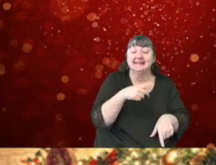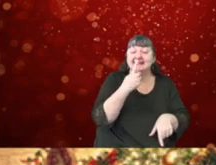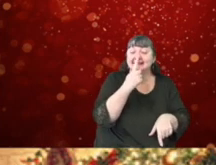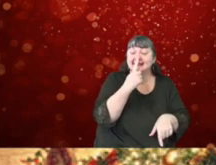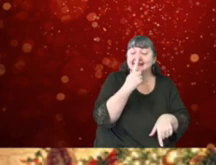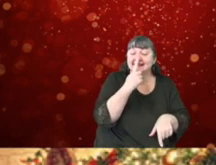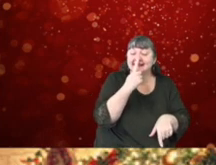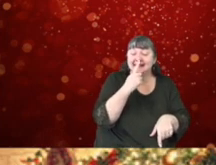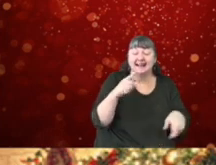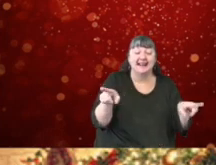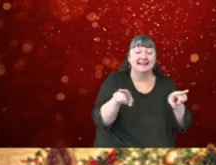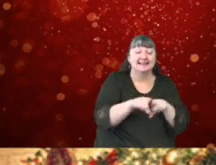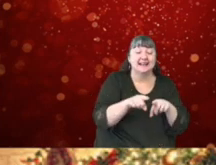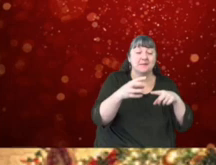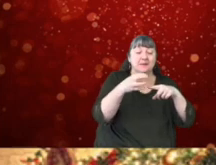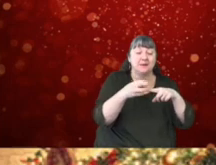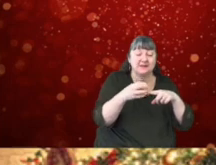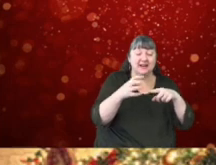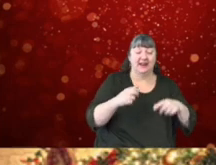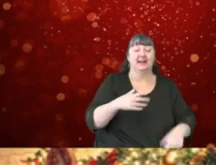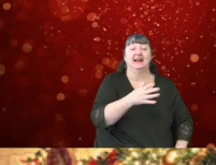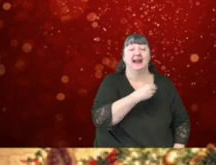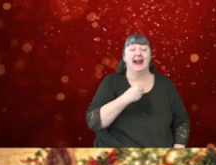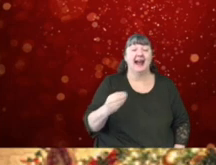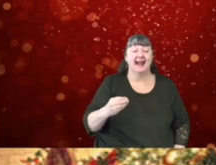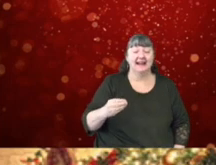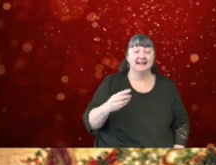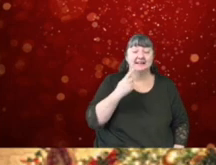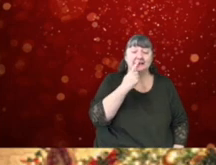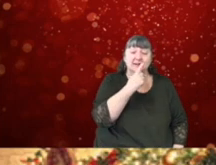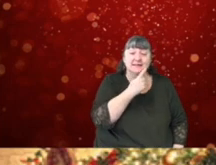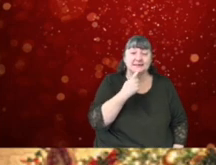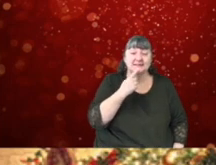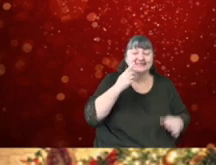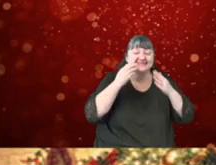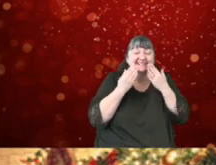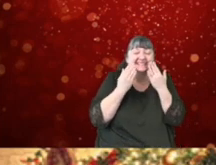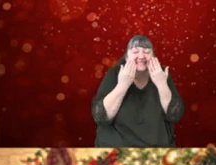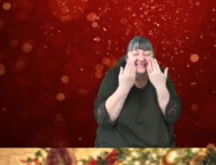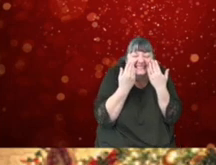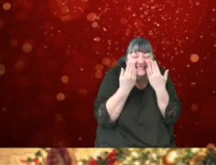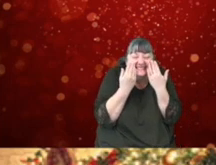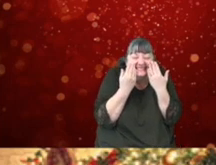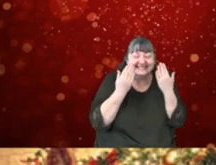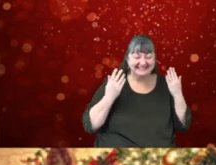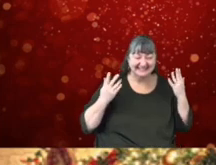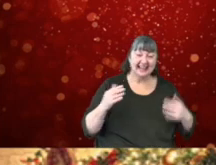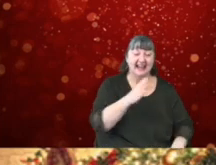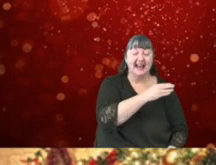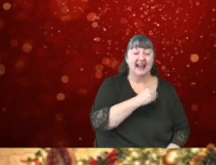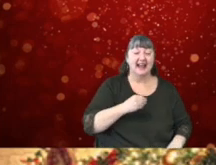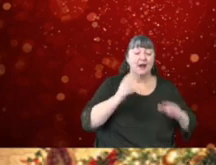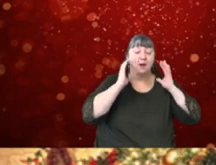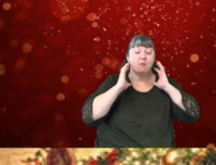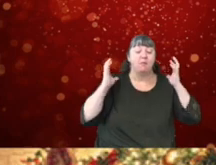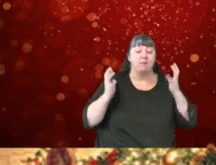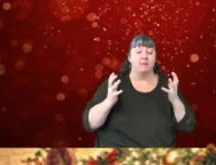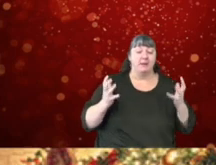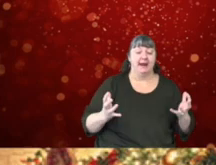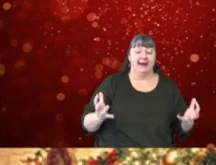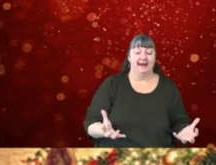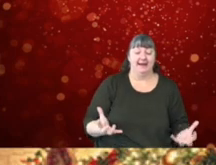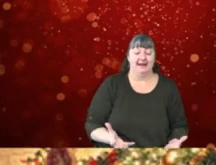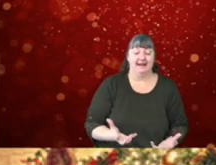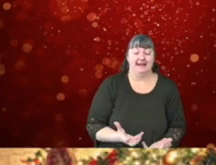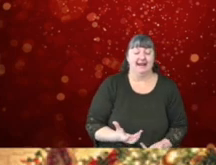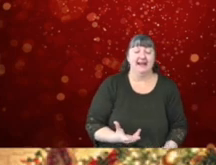like a cherry. His droll little mouth was drawn up like a bow, and the beard on his